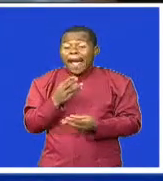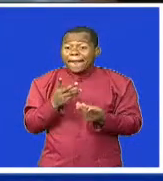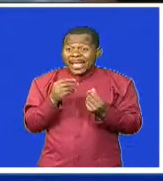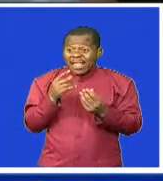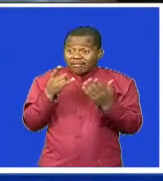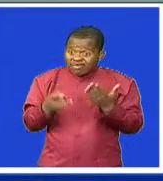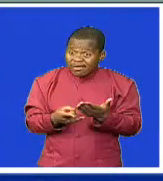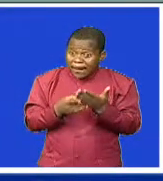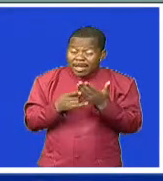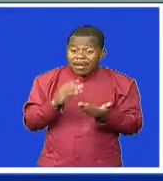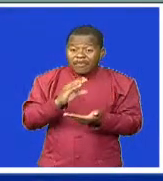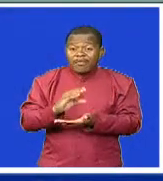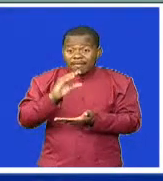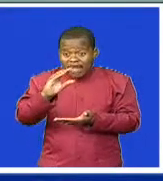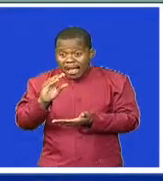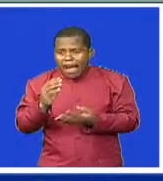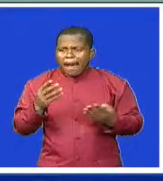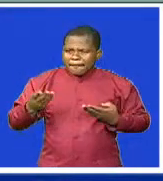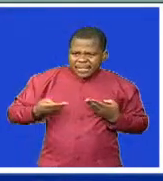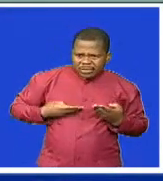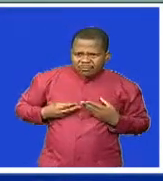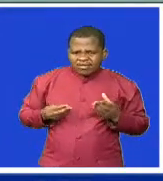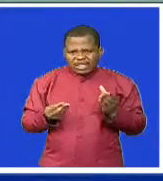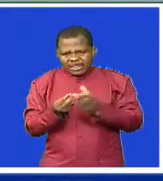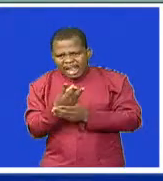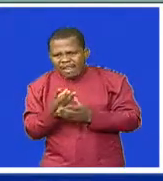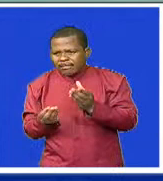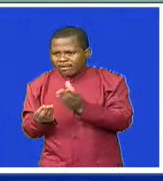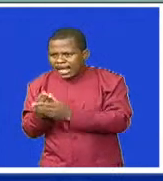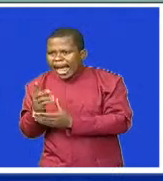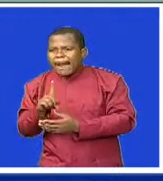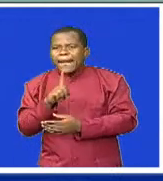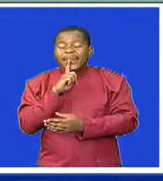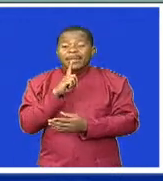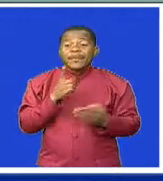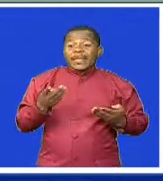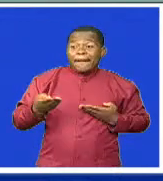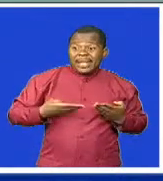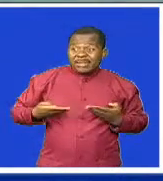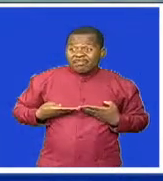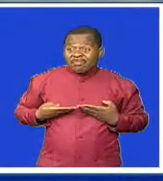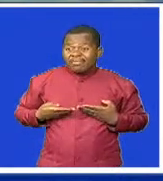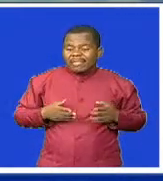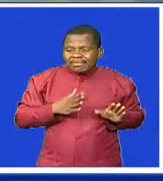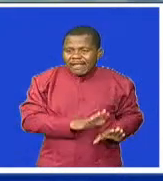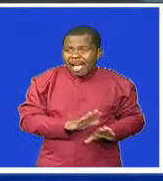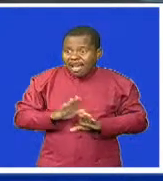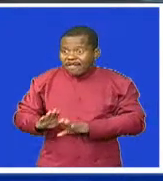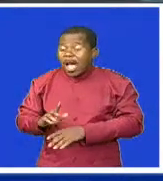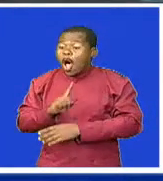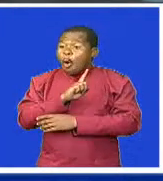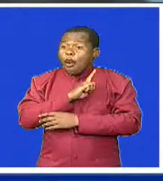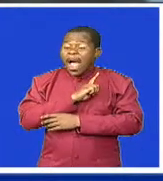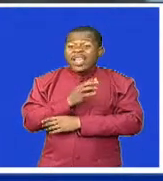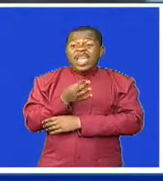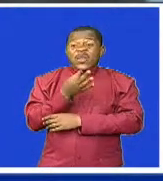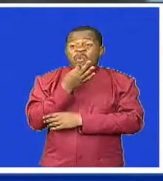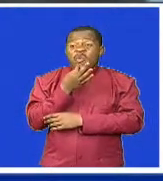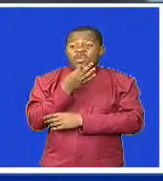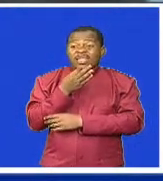start businesses but most of these businesses don't thrive because of the challenges that these young people have. The minister